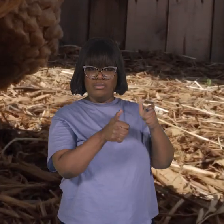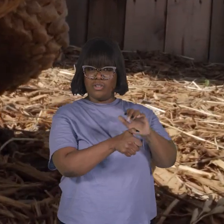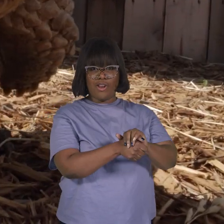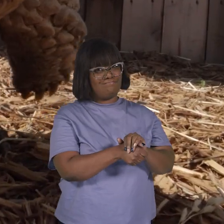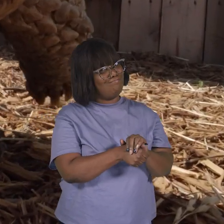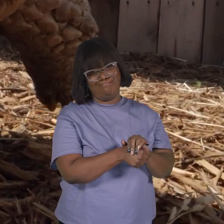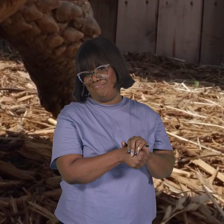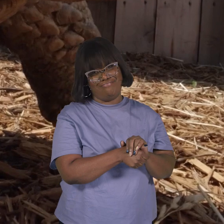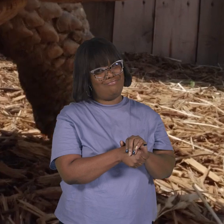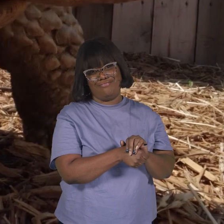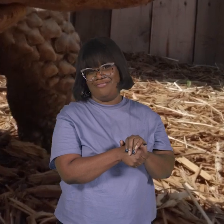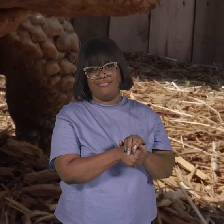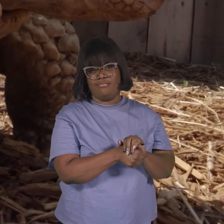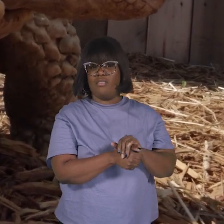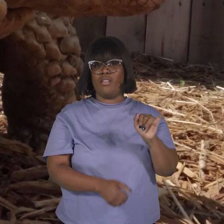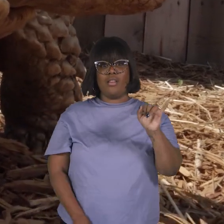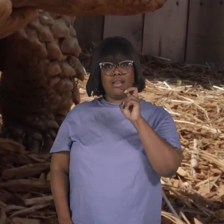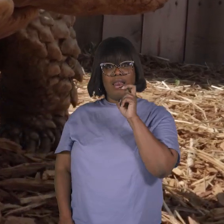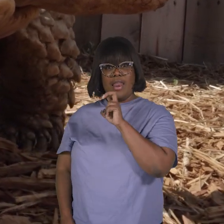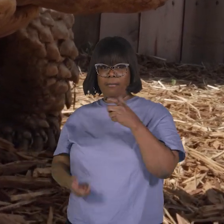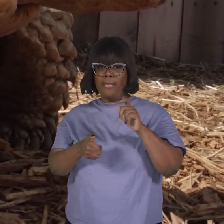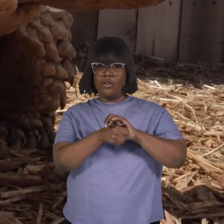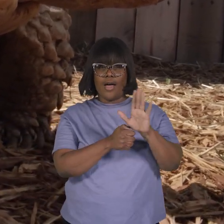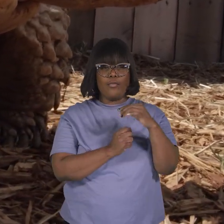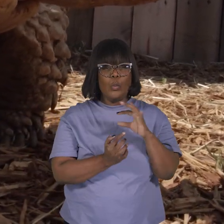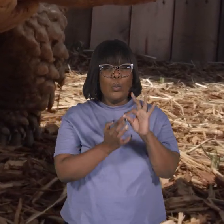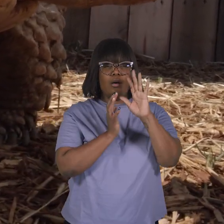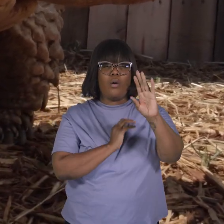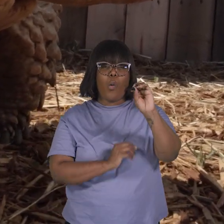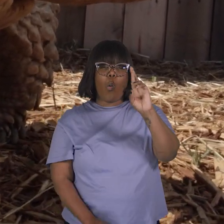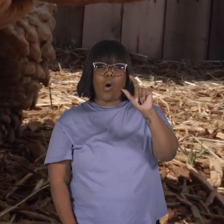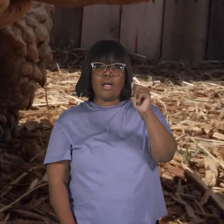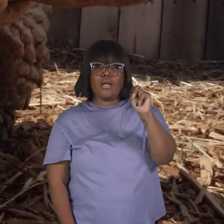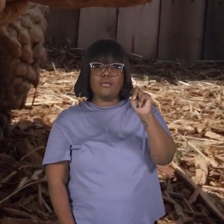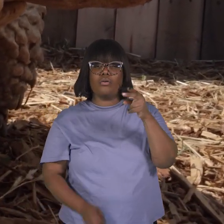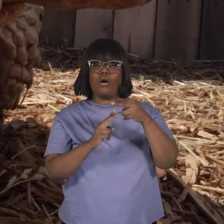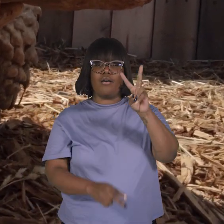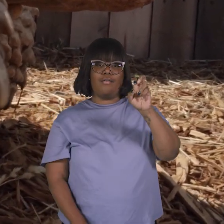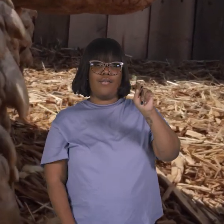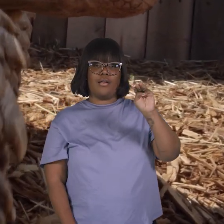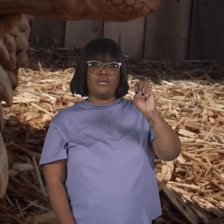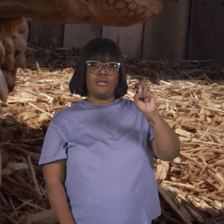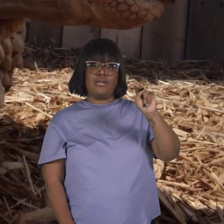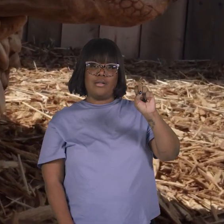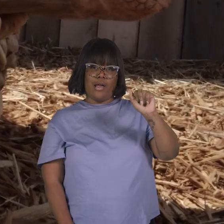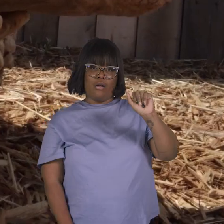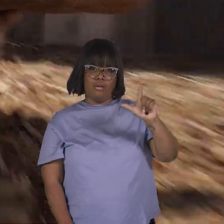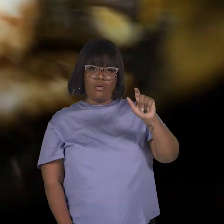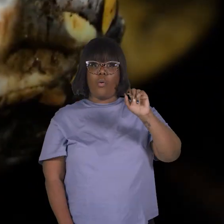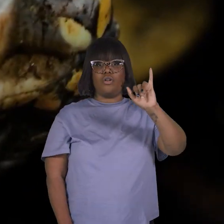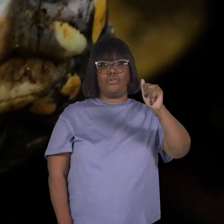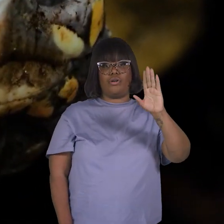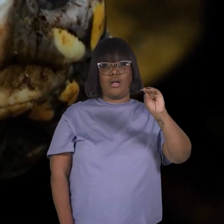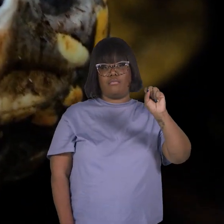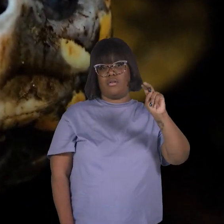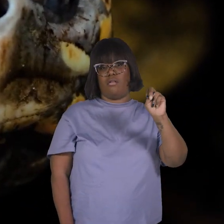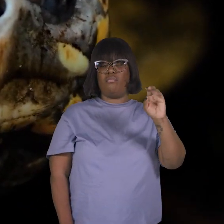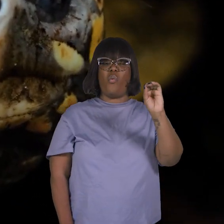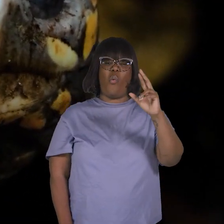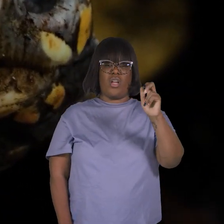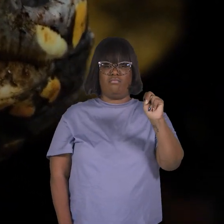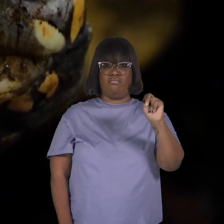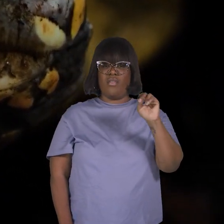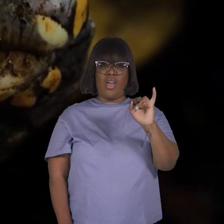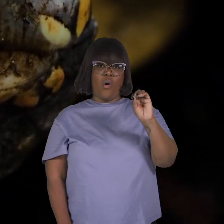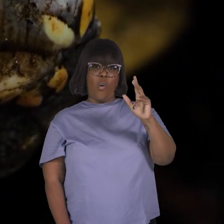Like snakes, tortoises have a unique organ called a vomeronasal or Jacobson's organ. This organ is